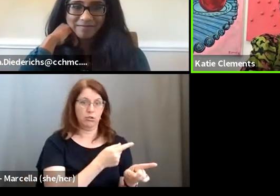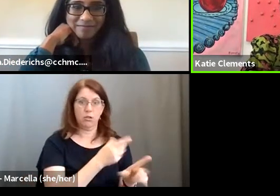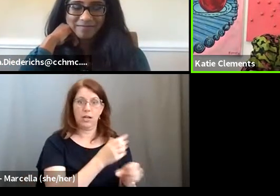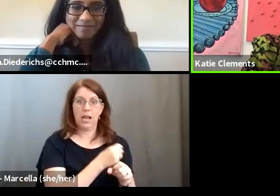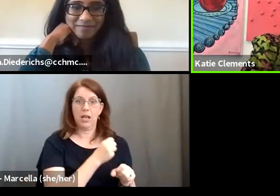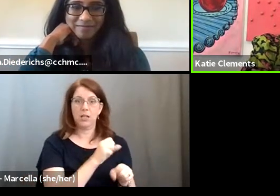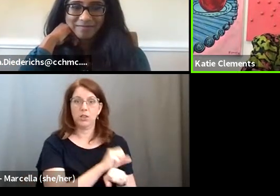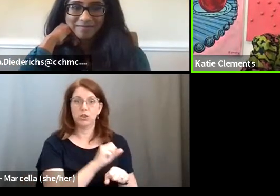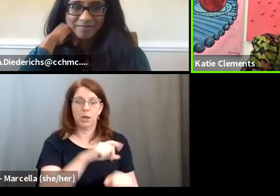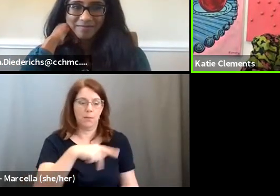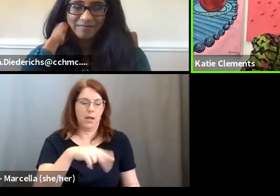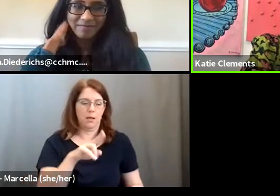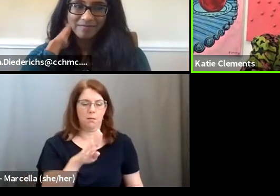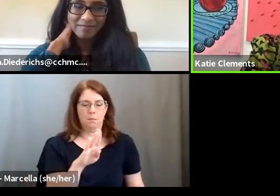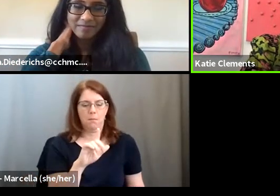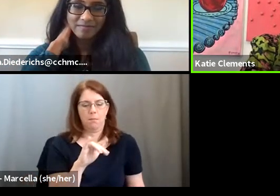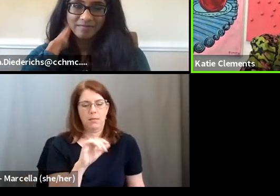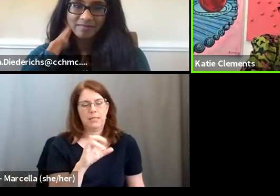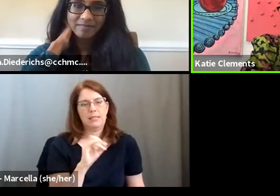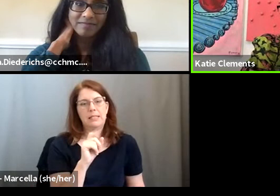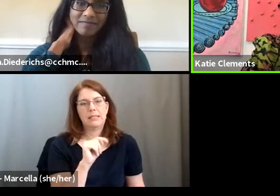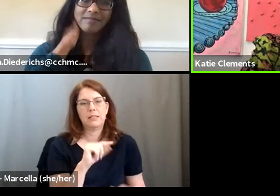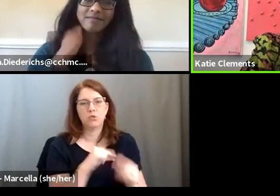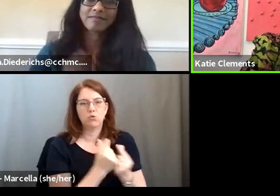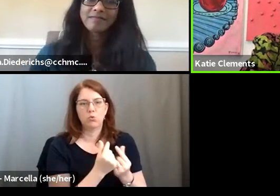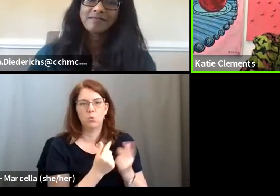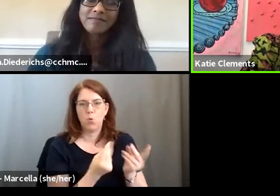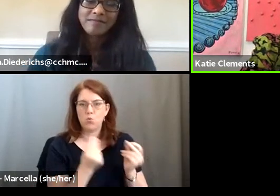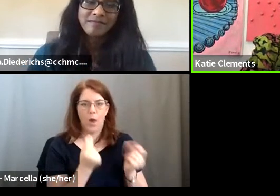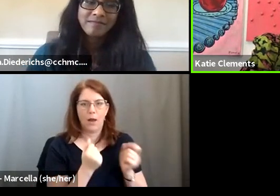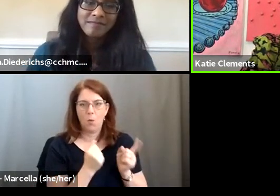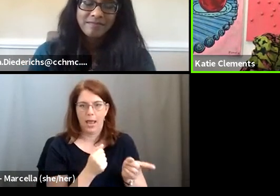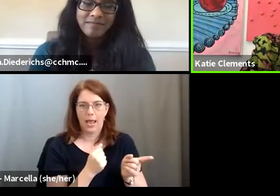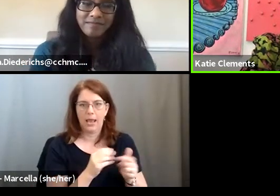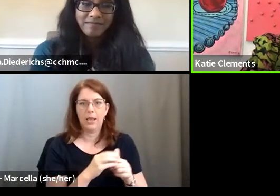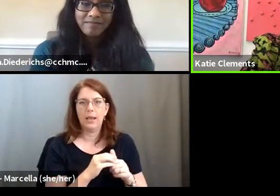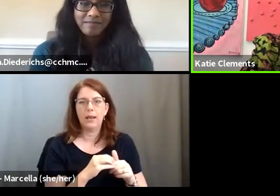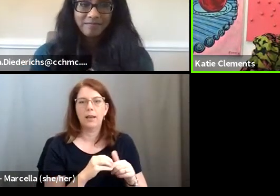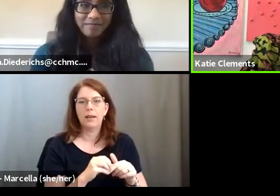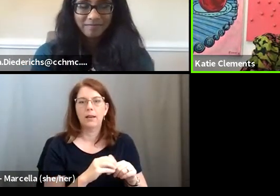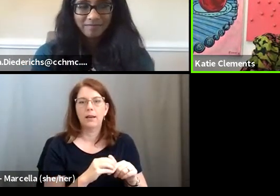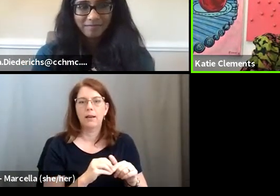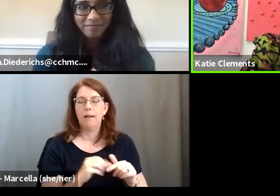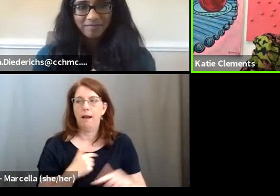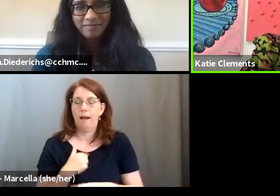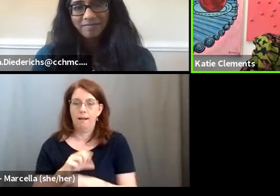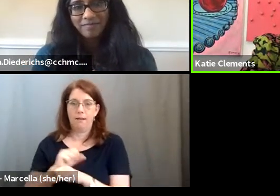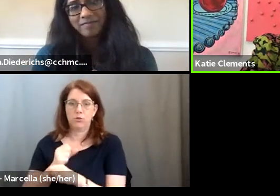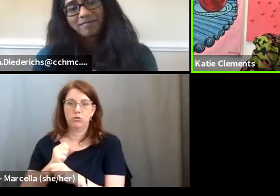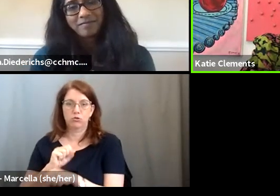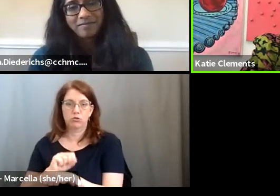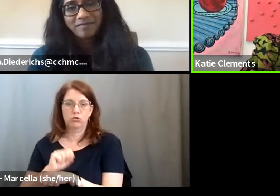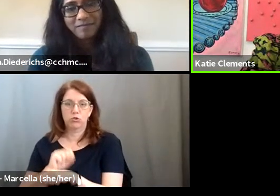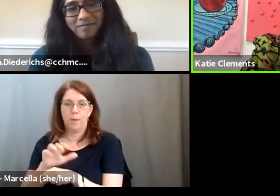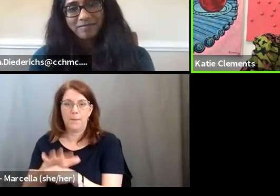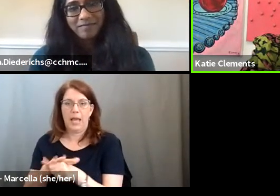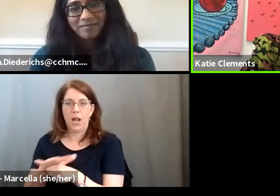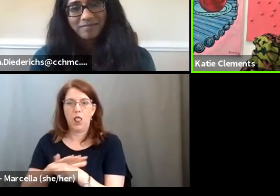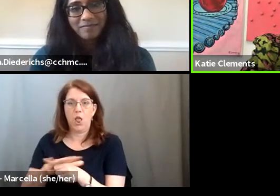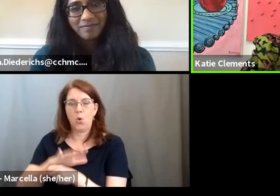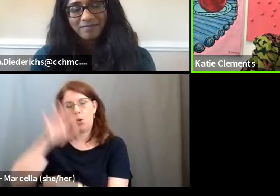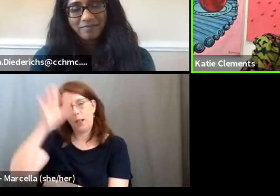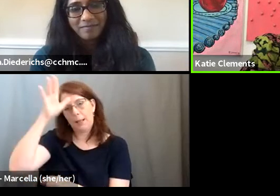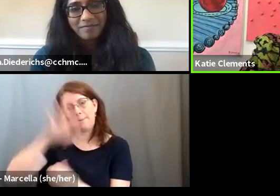publicist group right away and an agency. And I got a job at a local men's